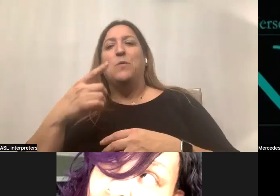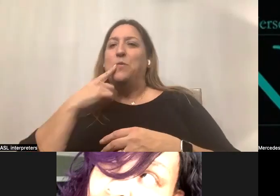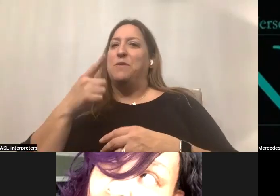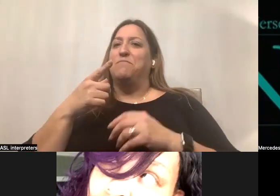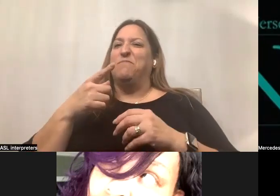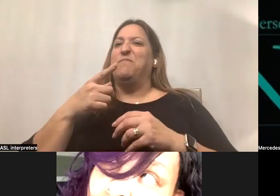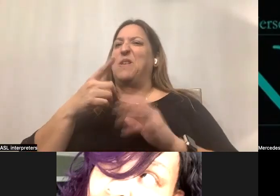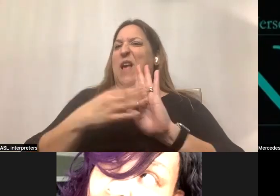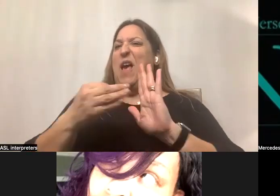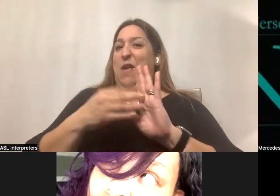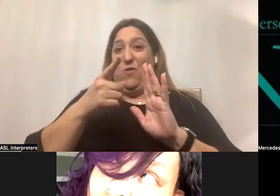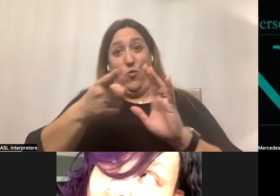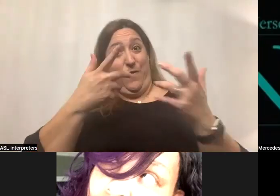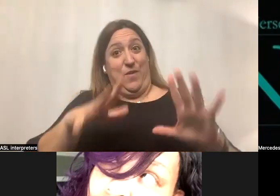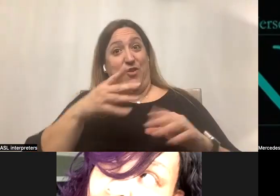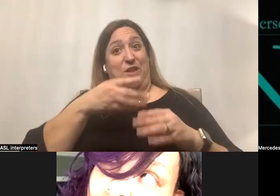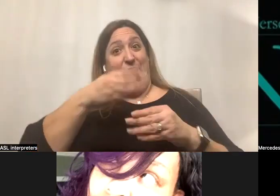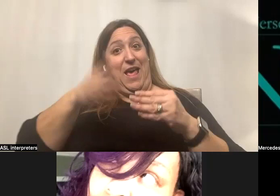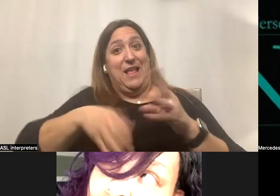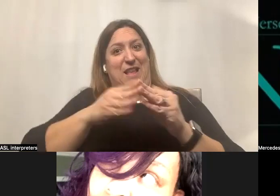the end of this session, if that's okay. Okay.